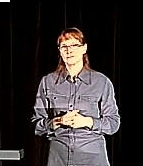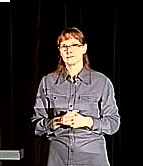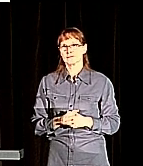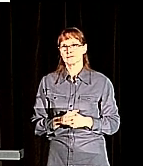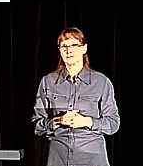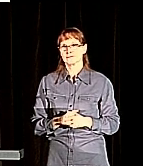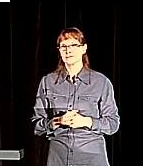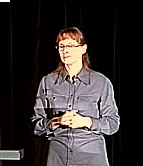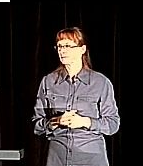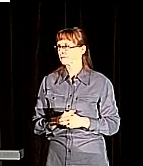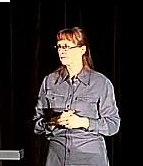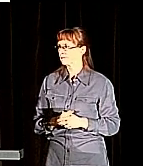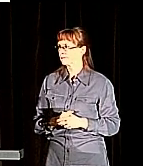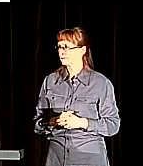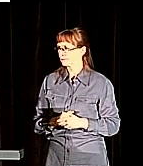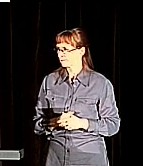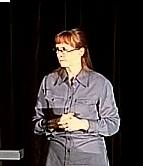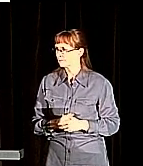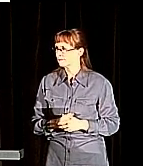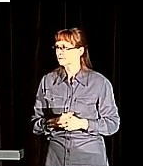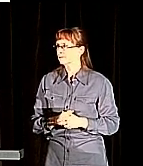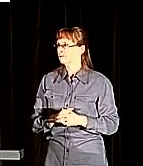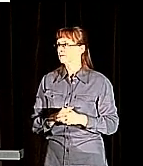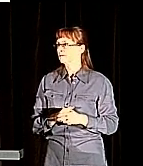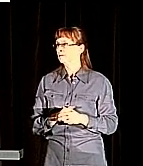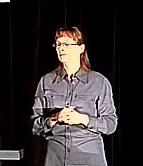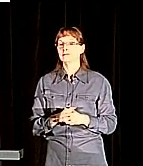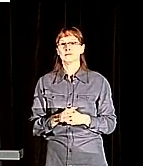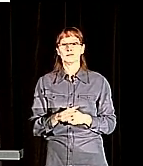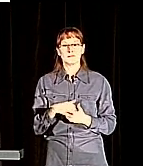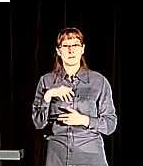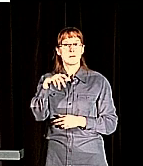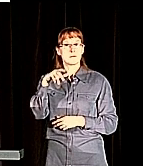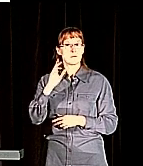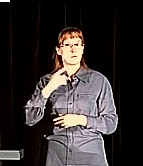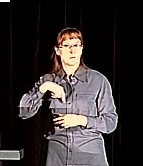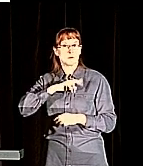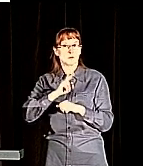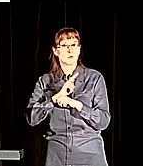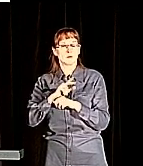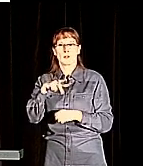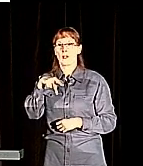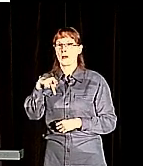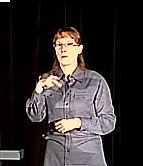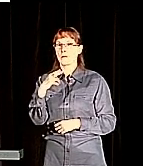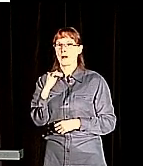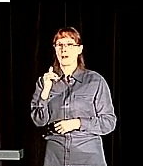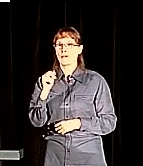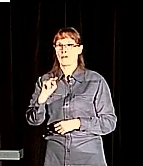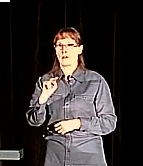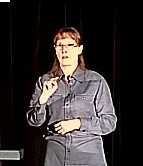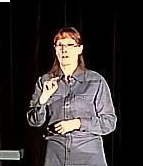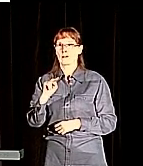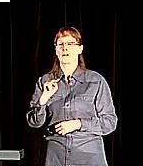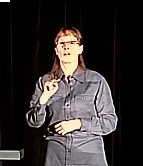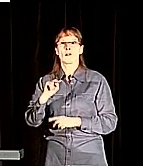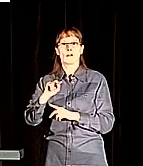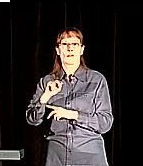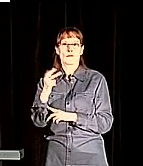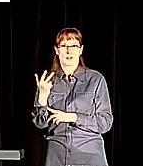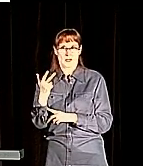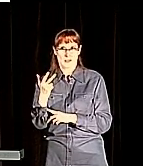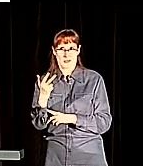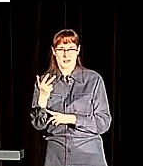The apps are largely written in Python 3. When we started this project about three years ago, I was tasked to select a language